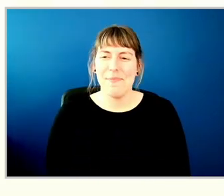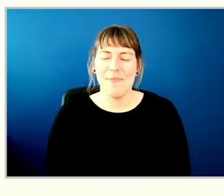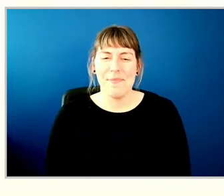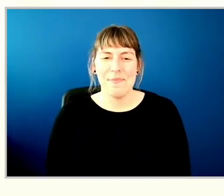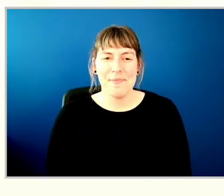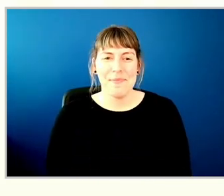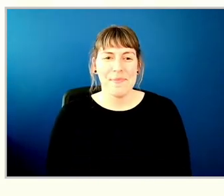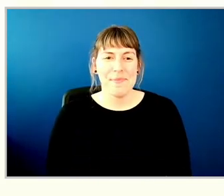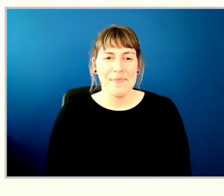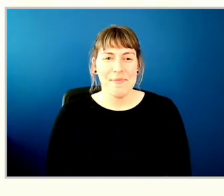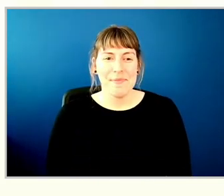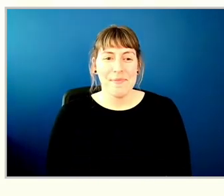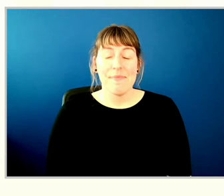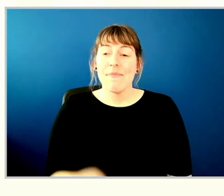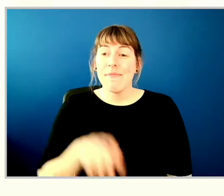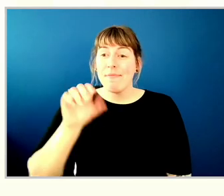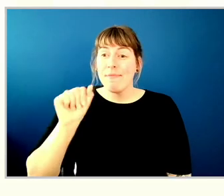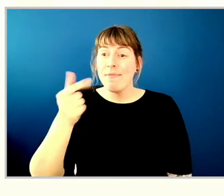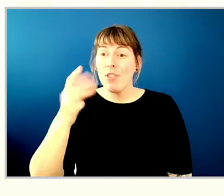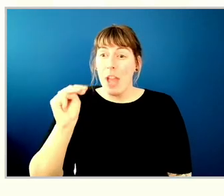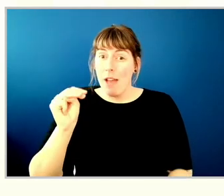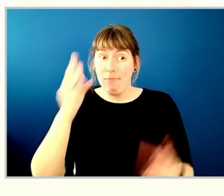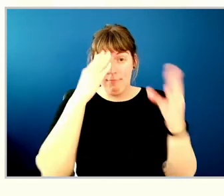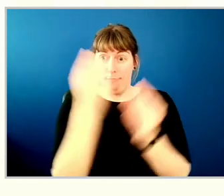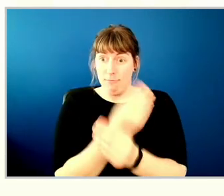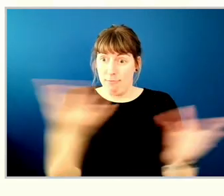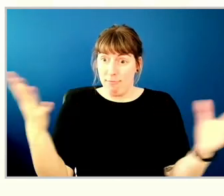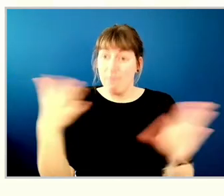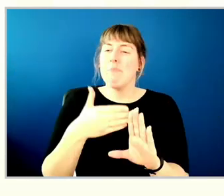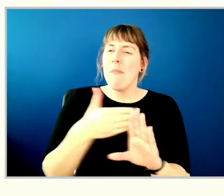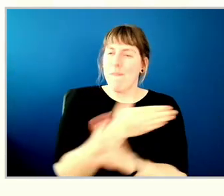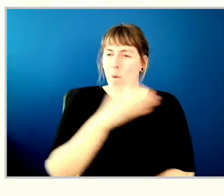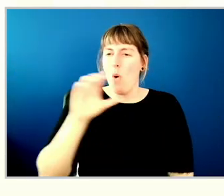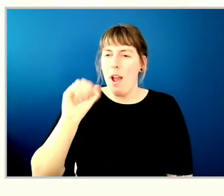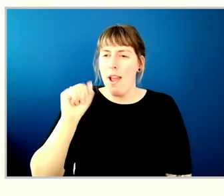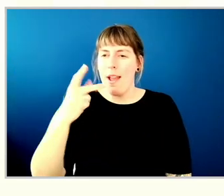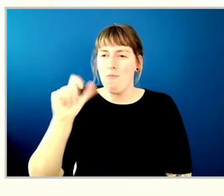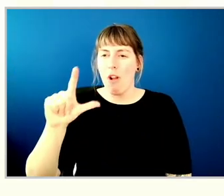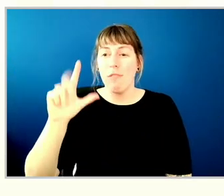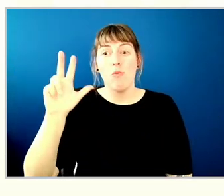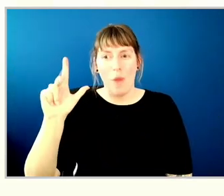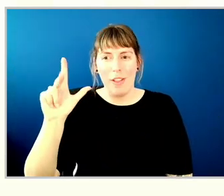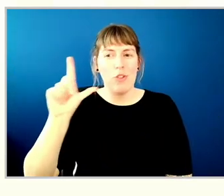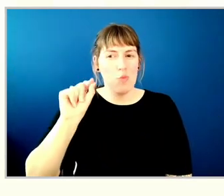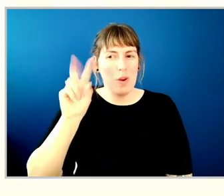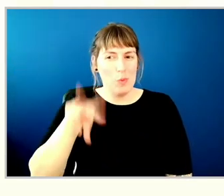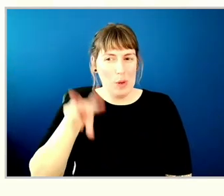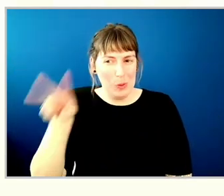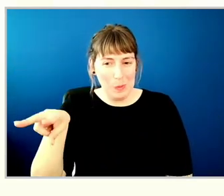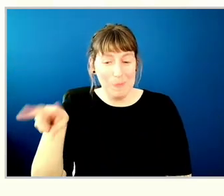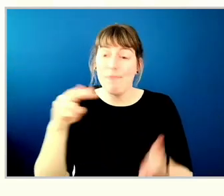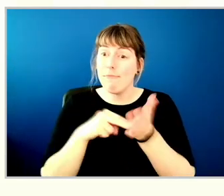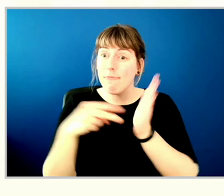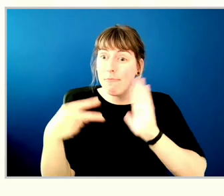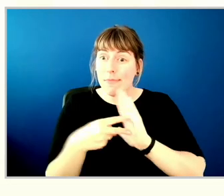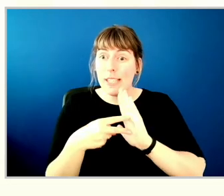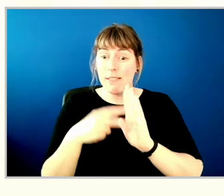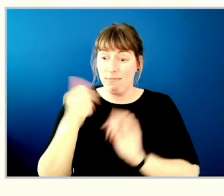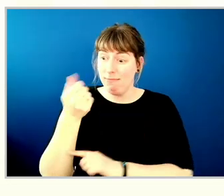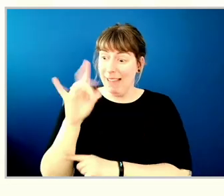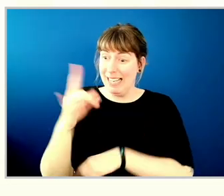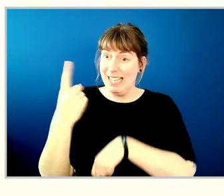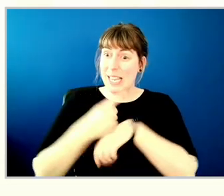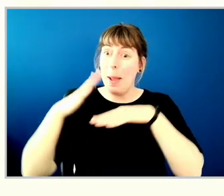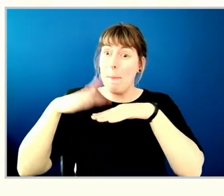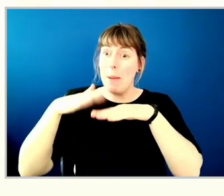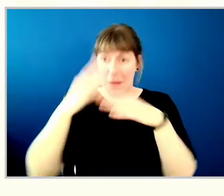The notice of the AGM was sent before April 23rd, 2022, meeting the 18-day minimum